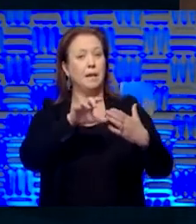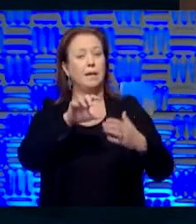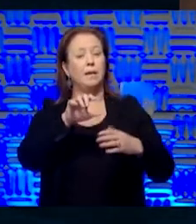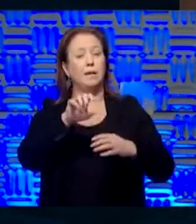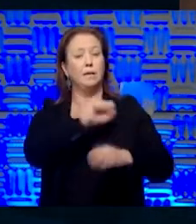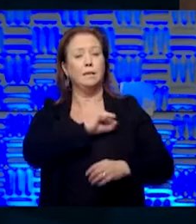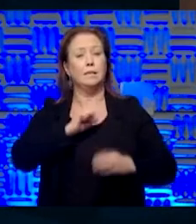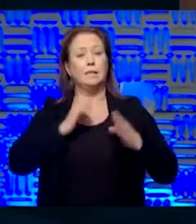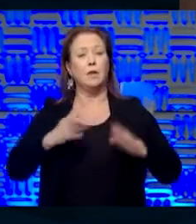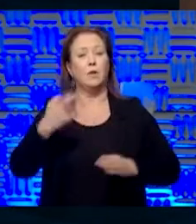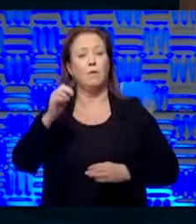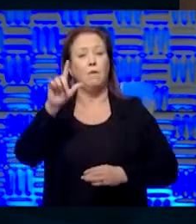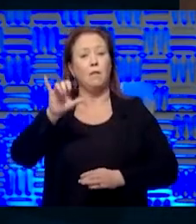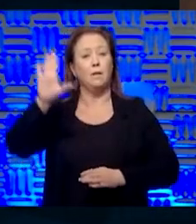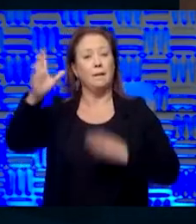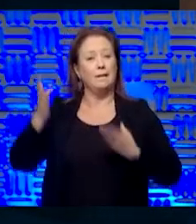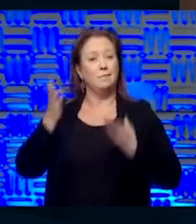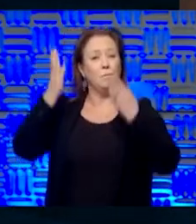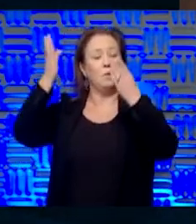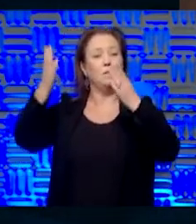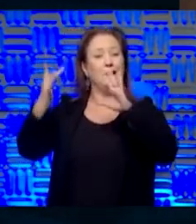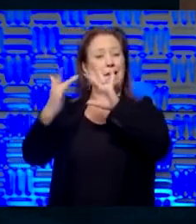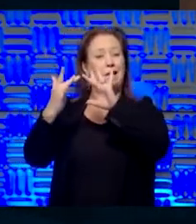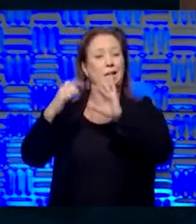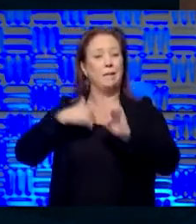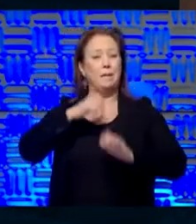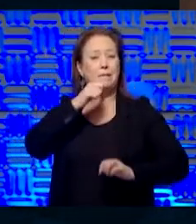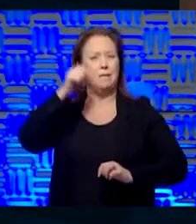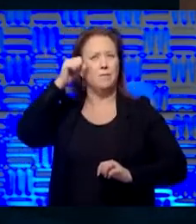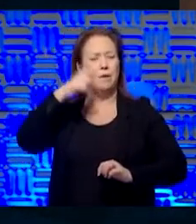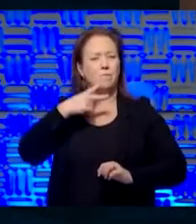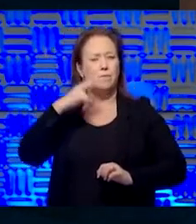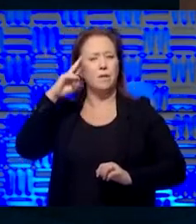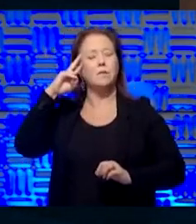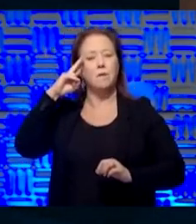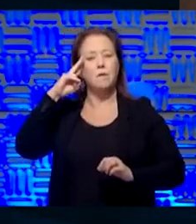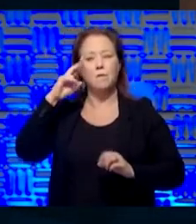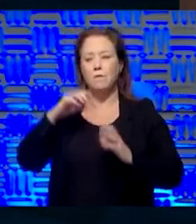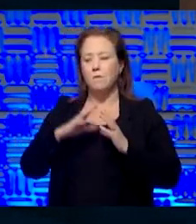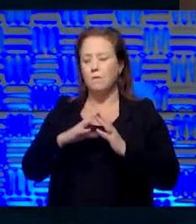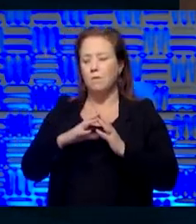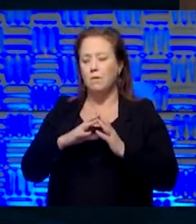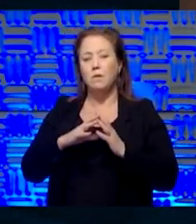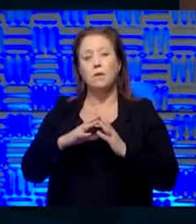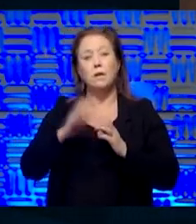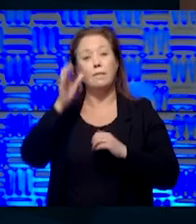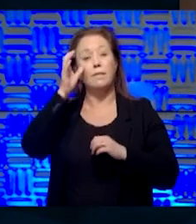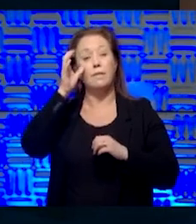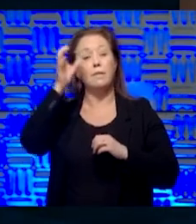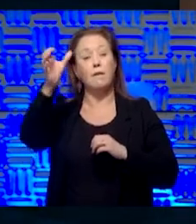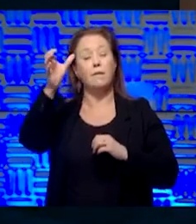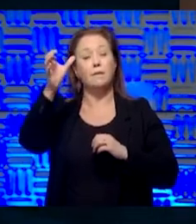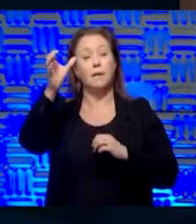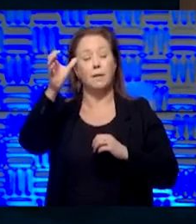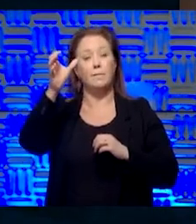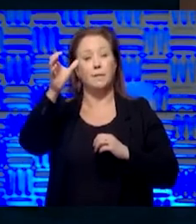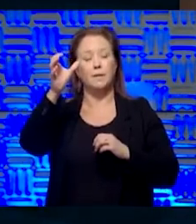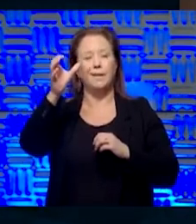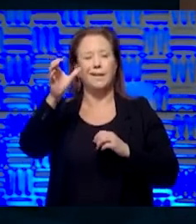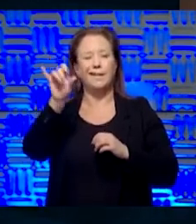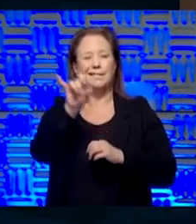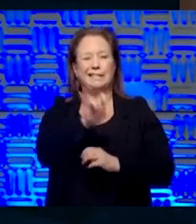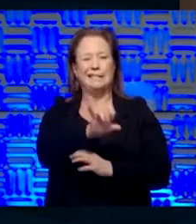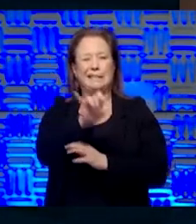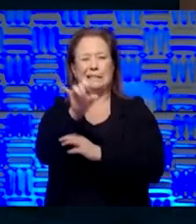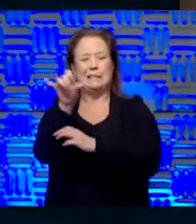Hawley, uh, has proposed. Uh, he reached out to me yesterday or the day before. Uh, but the concept that he is pursuing is something similar